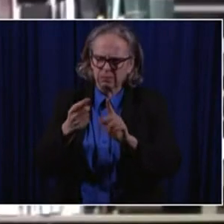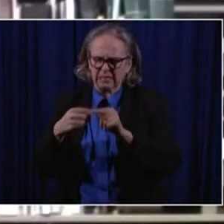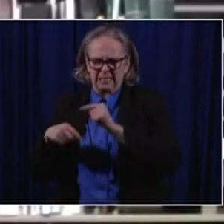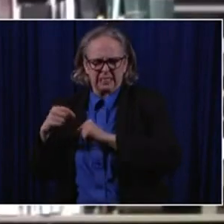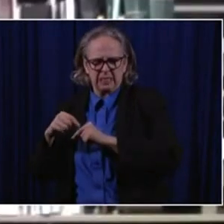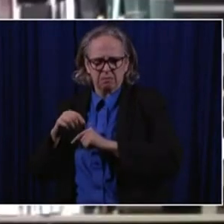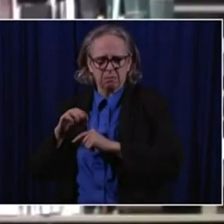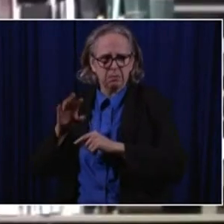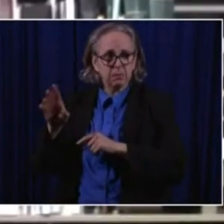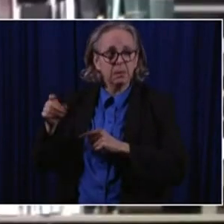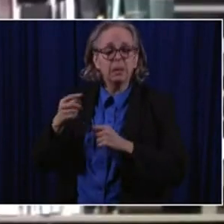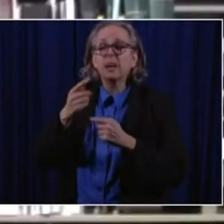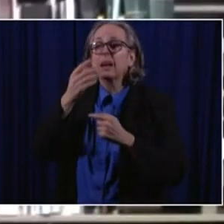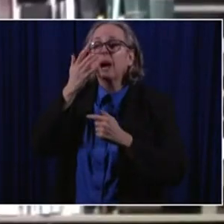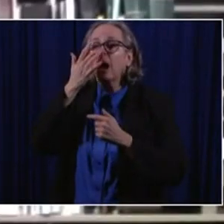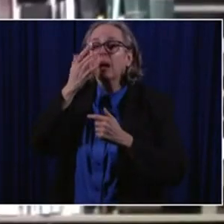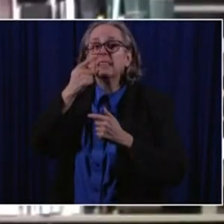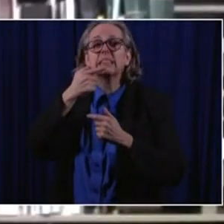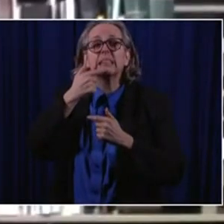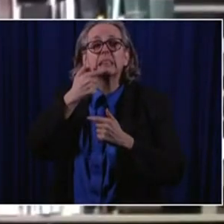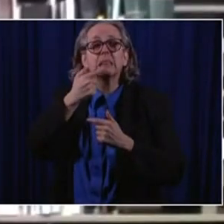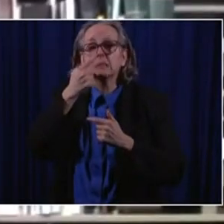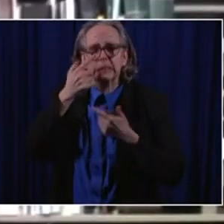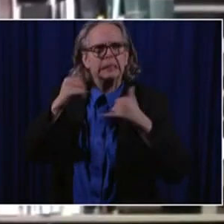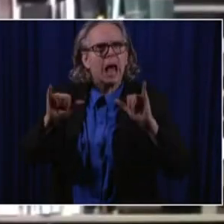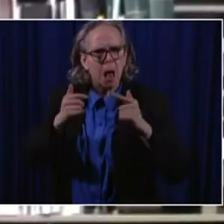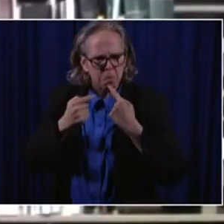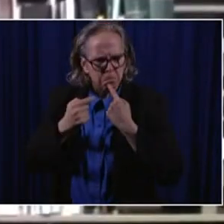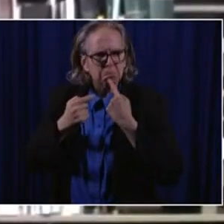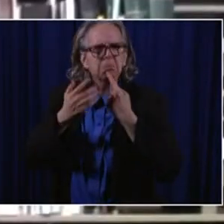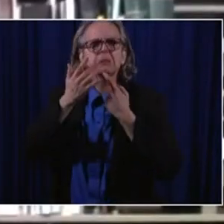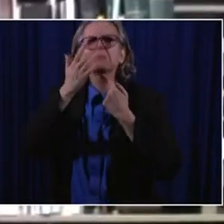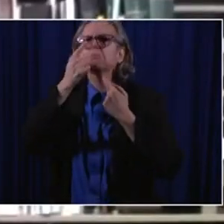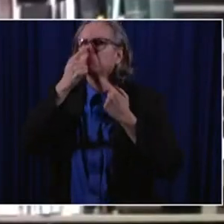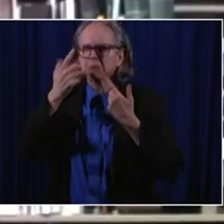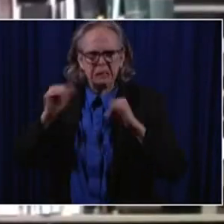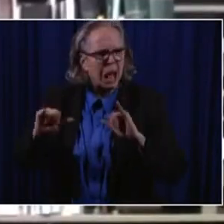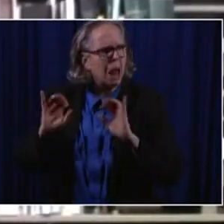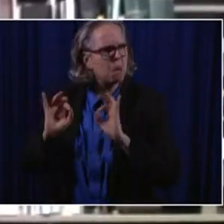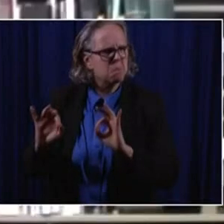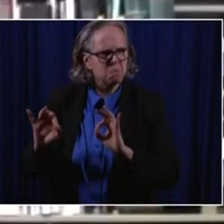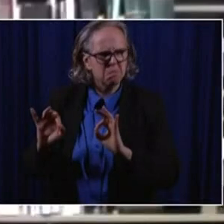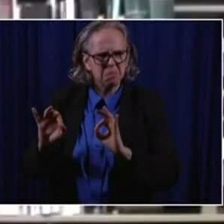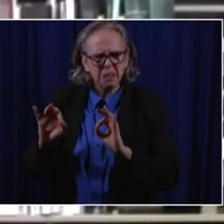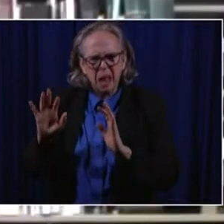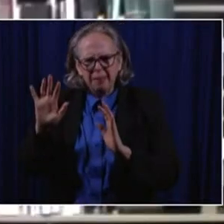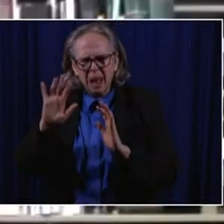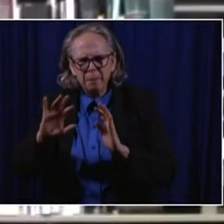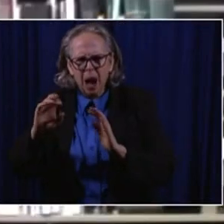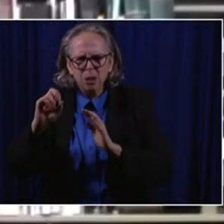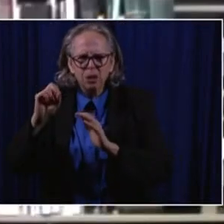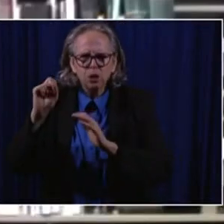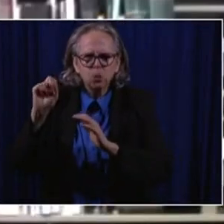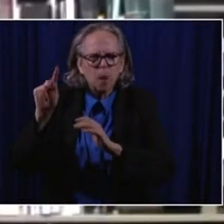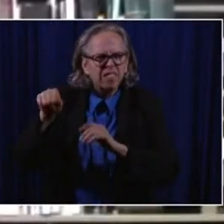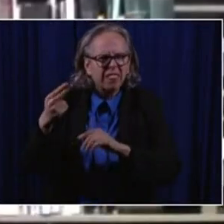at all, but he did have the fevers around day 12 or day 13. It was, it was a Sunday. He was just having a lot of difficulty. He needed